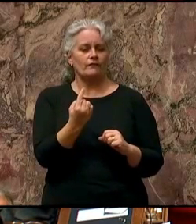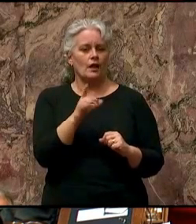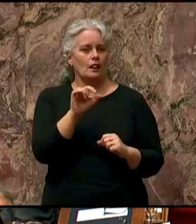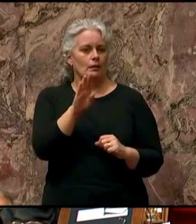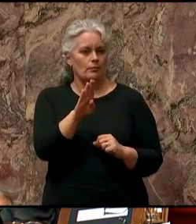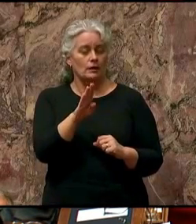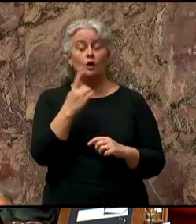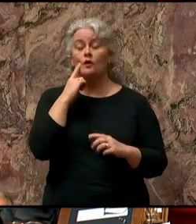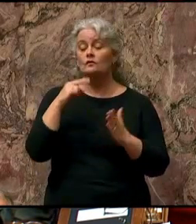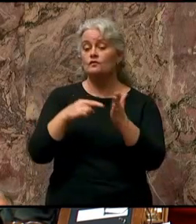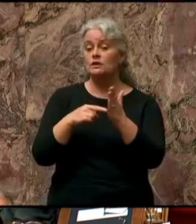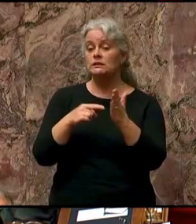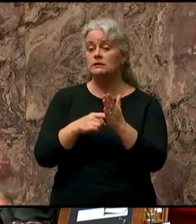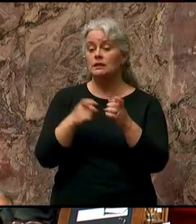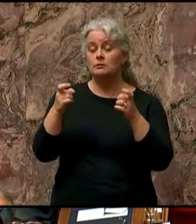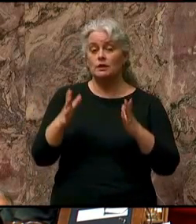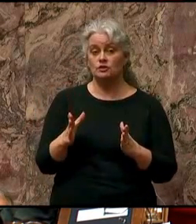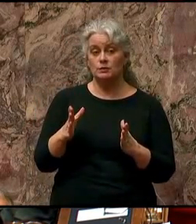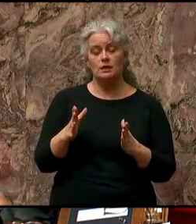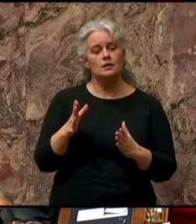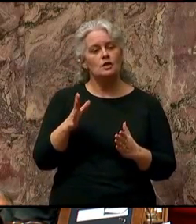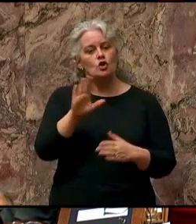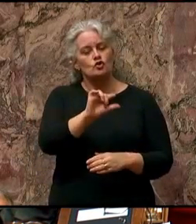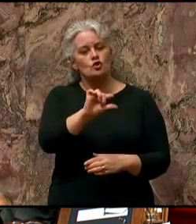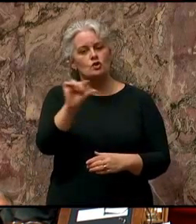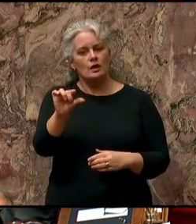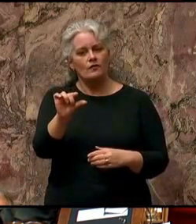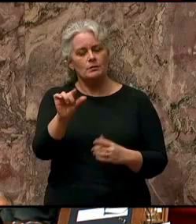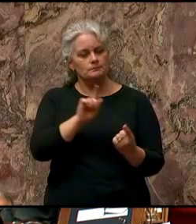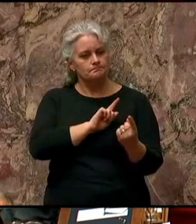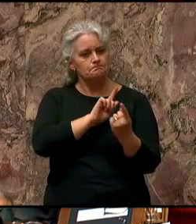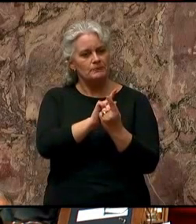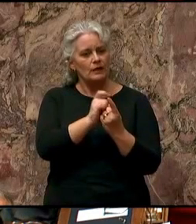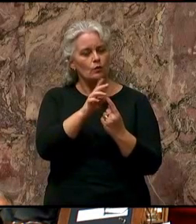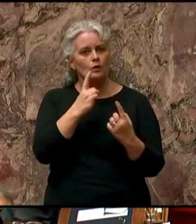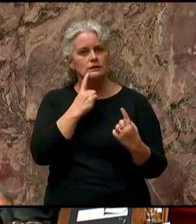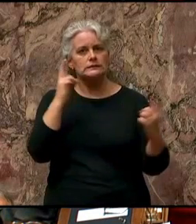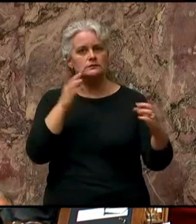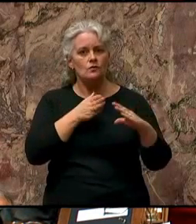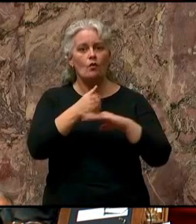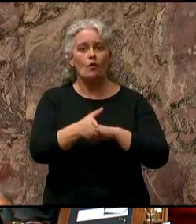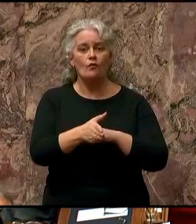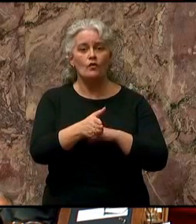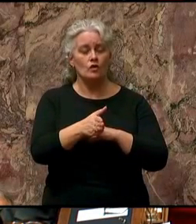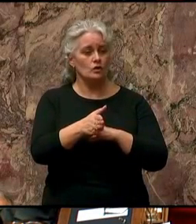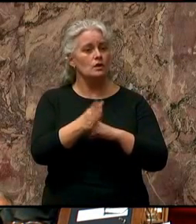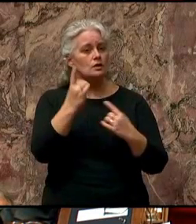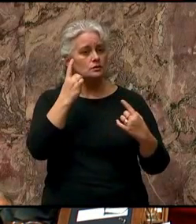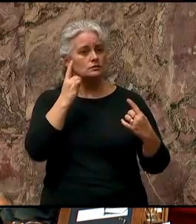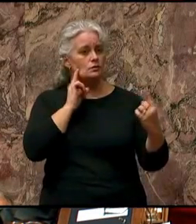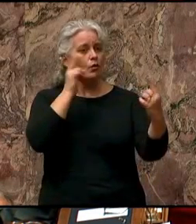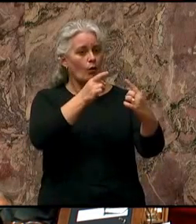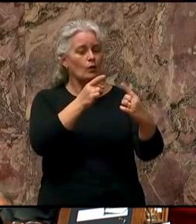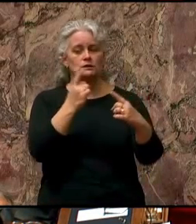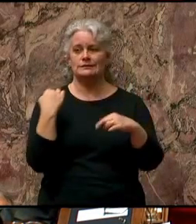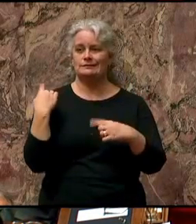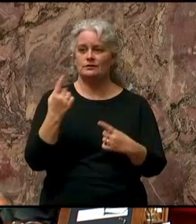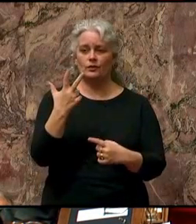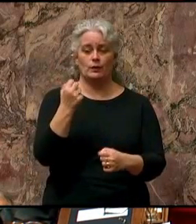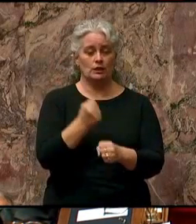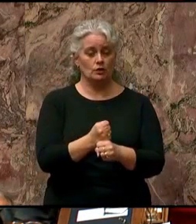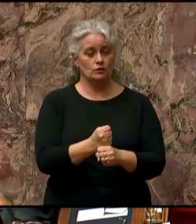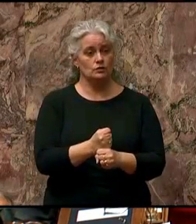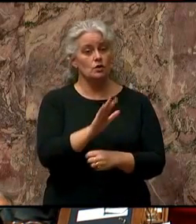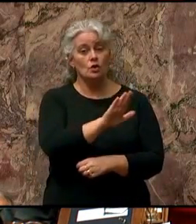debt management, your government has met or exceeded every one of its targets over the last three years. Your